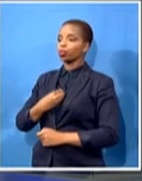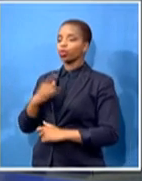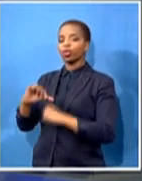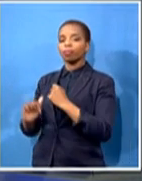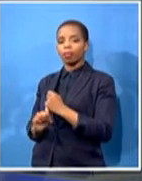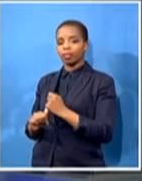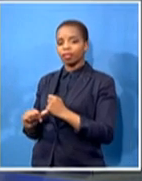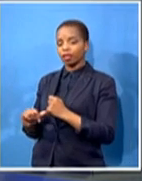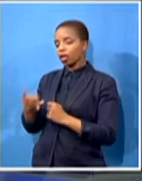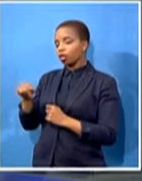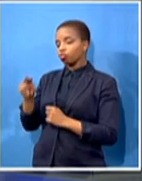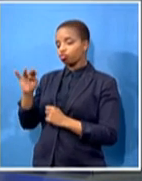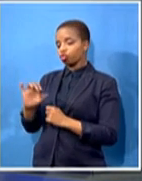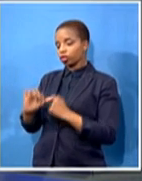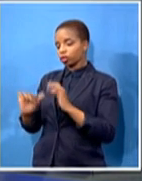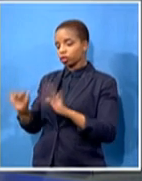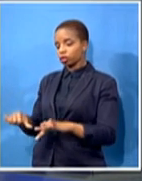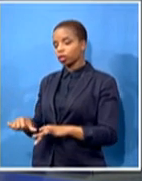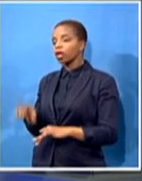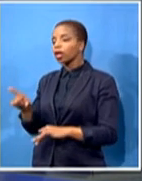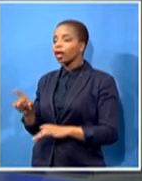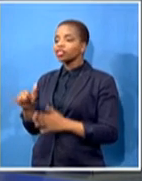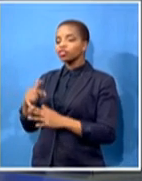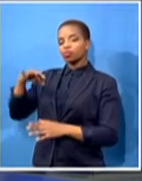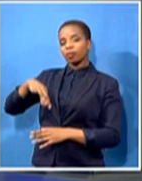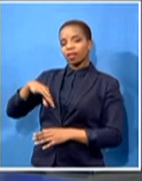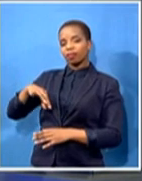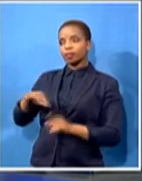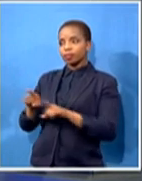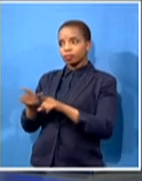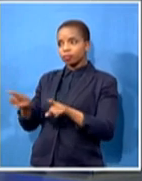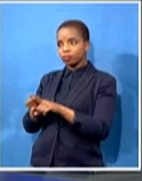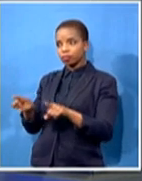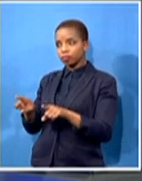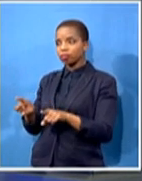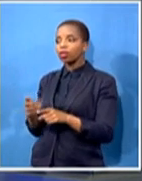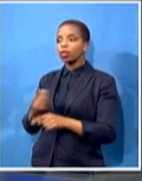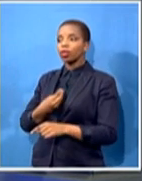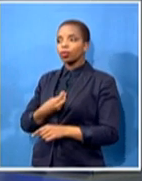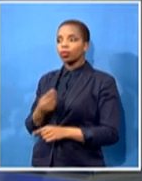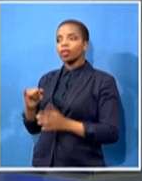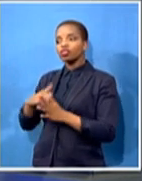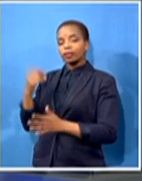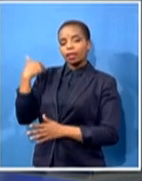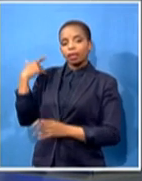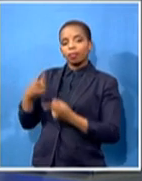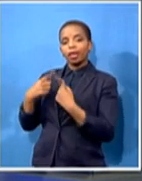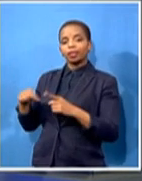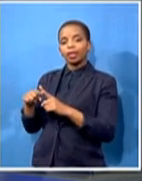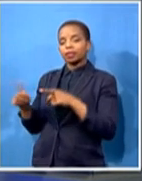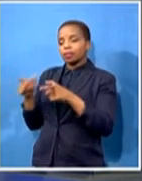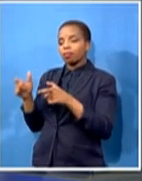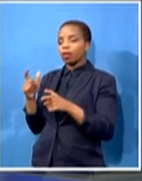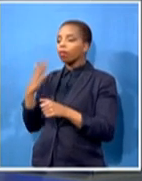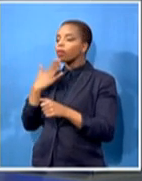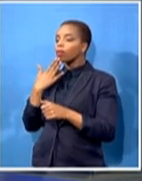remind us who Olof Palmer is in terms of the South African struggle against apartheid. We know that just